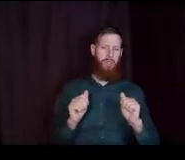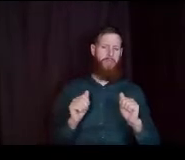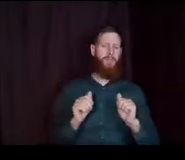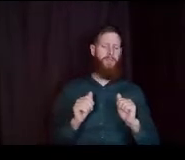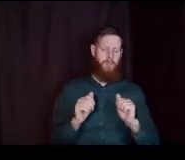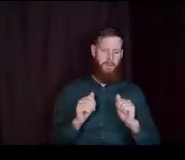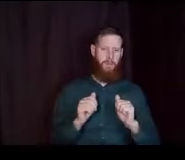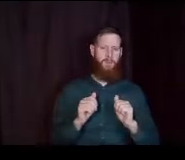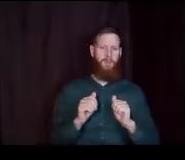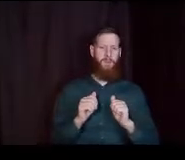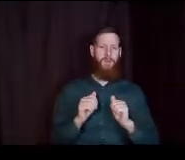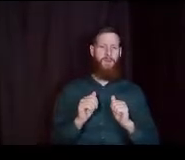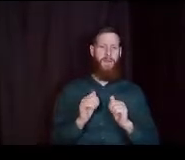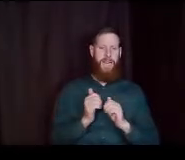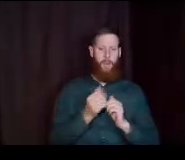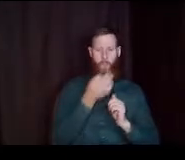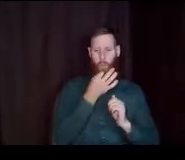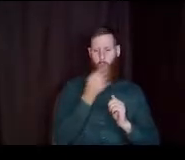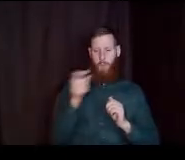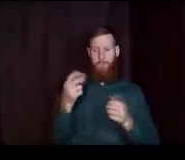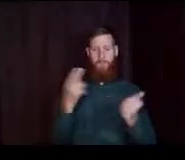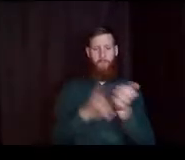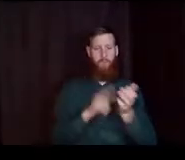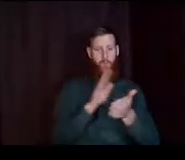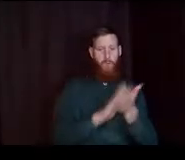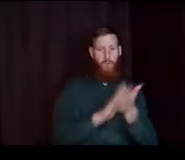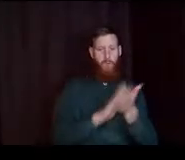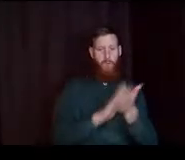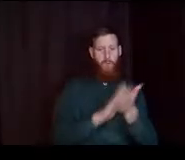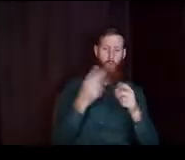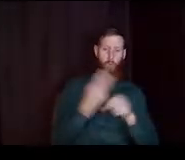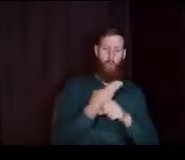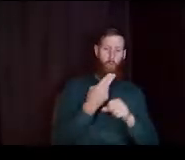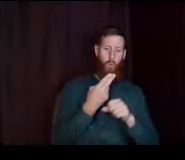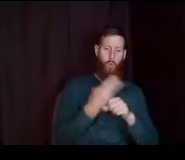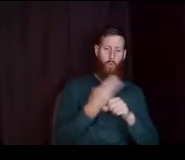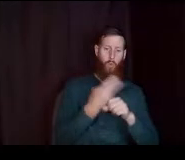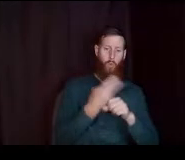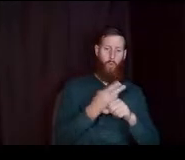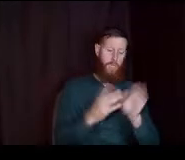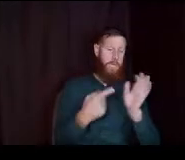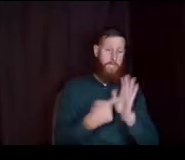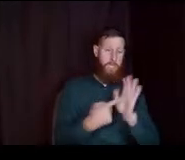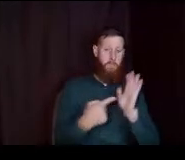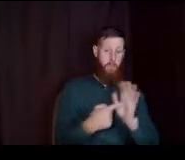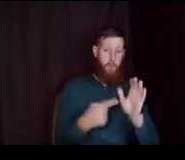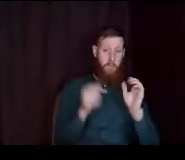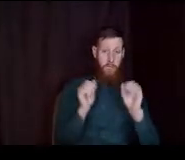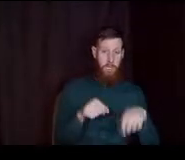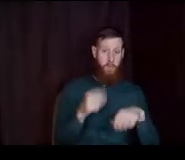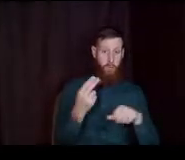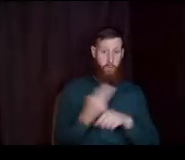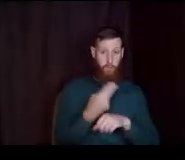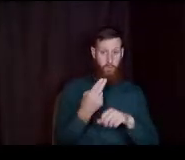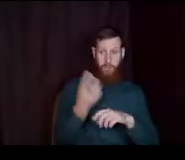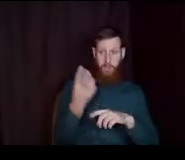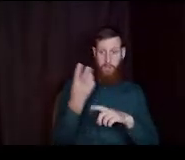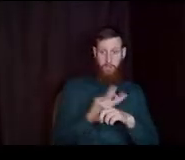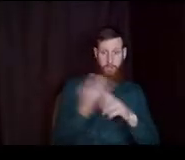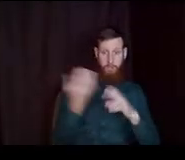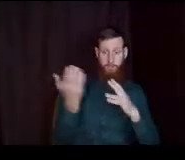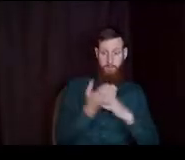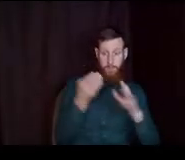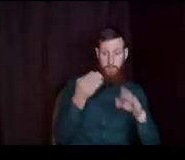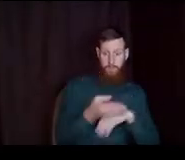must you be enrolled in college? to use a promise scholarship? for example. can you take six? a six month break after high school?